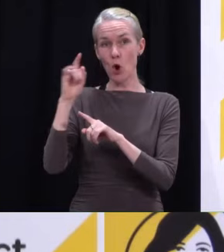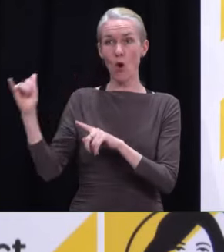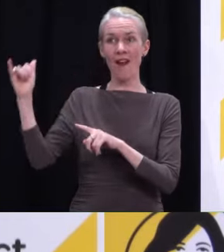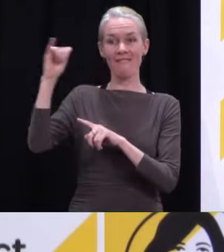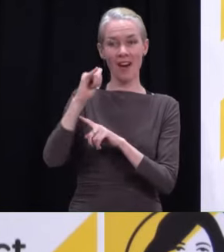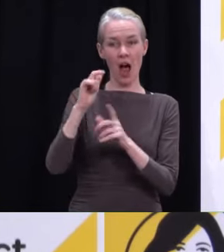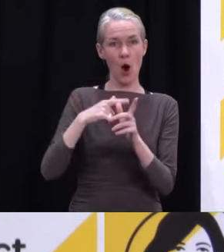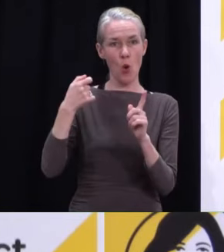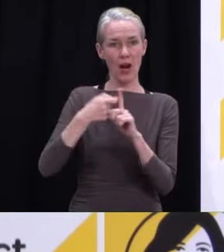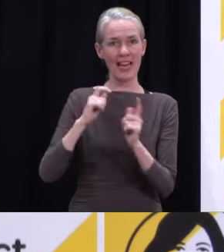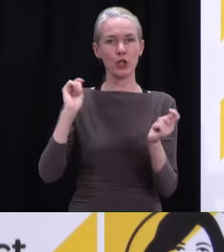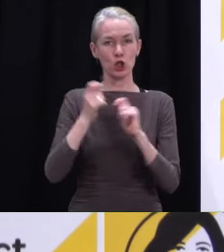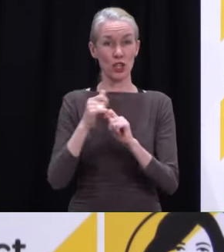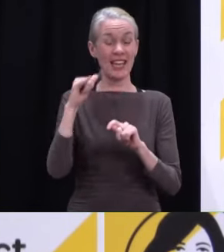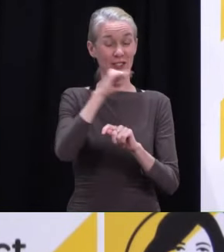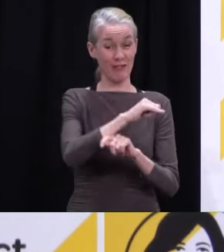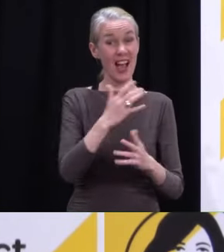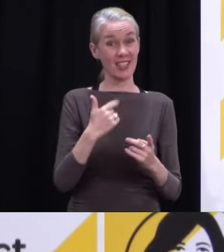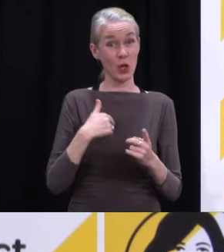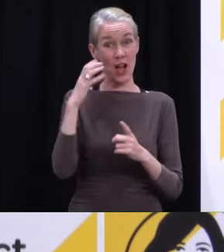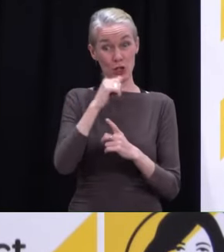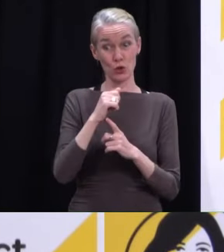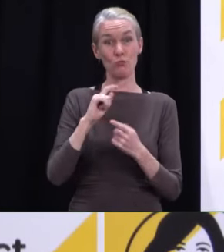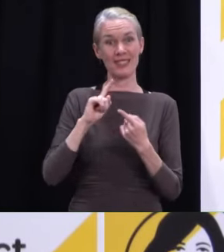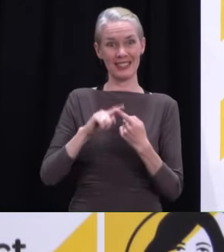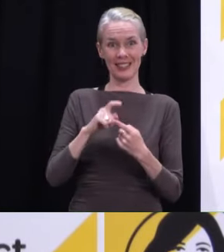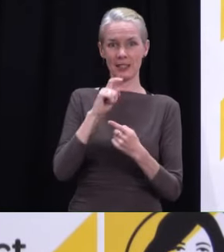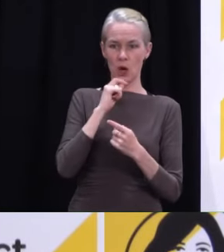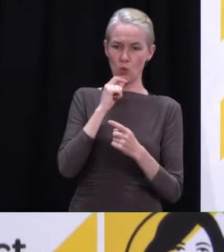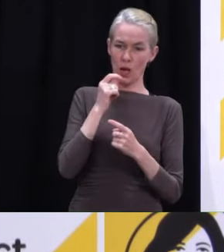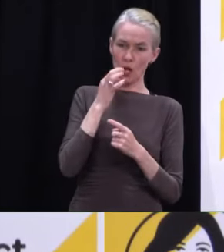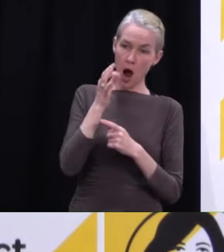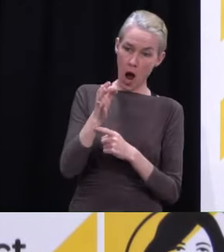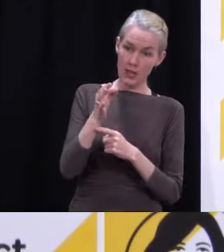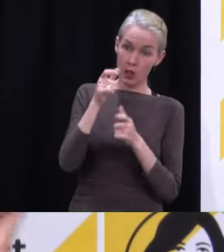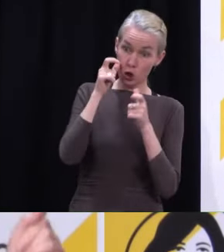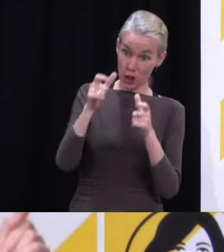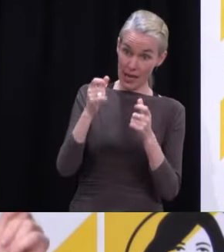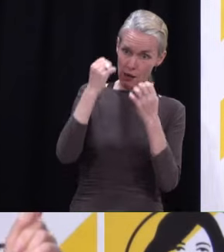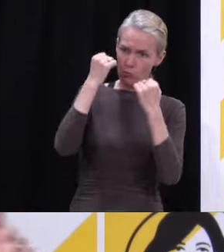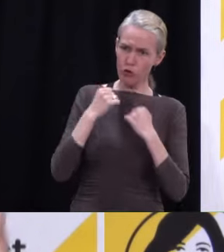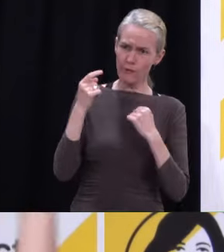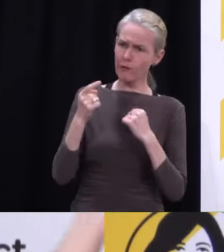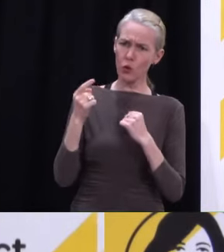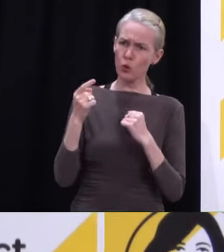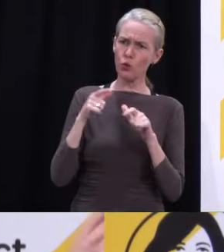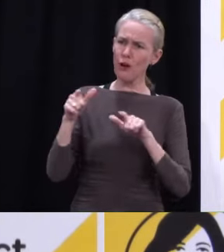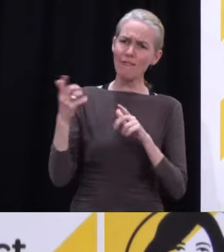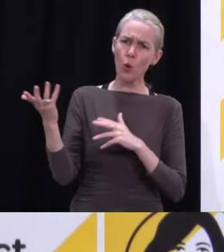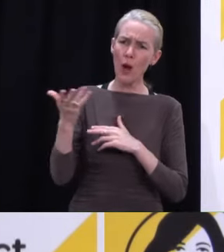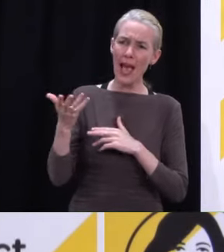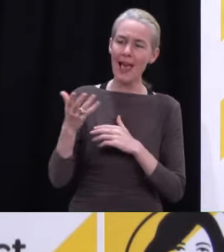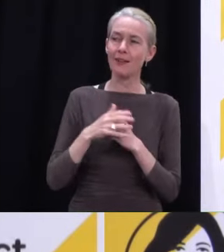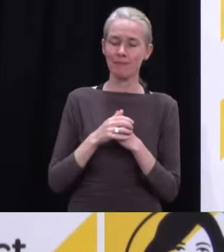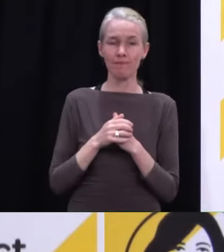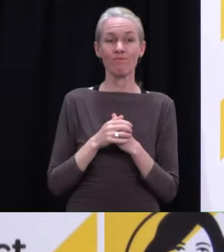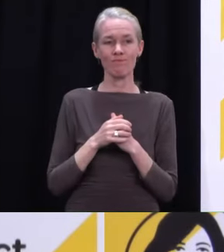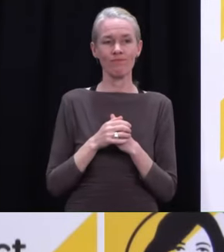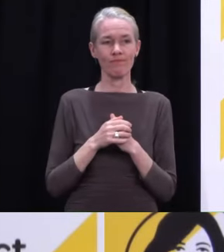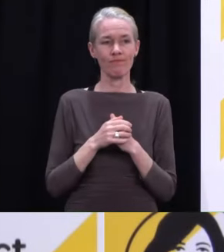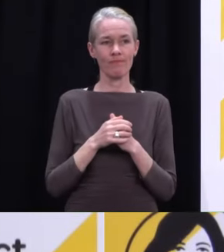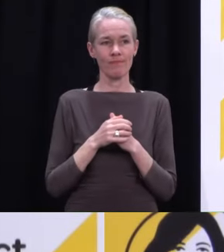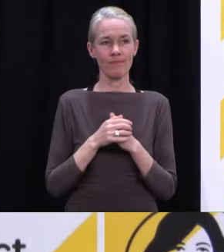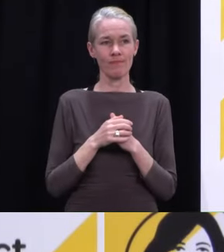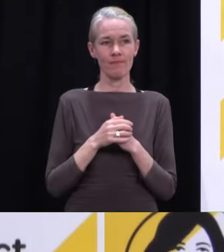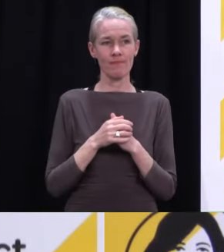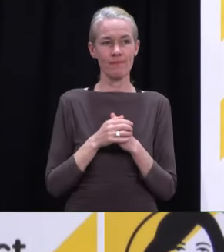imagine that they will keep up those checks, I imagine. be any, I guess, conversations with But people, of course, that's their only ability to get onward. Yeah. Could there